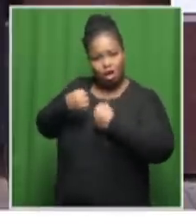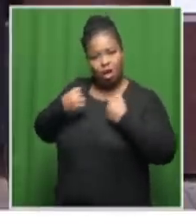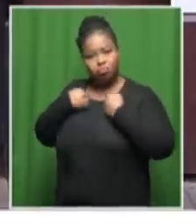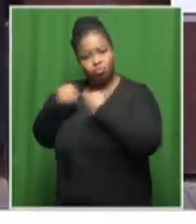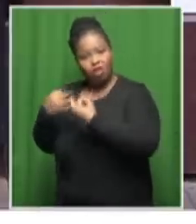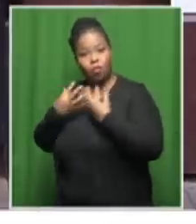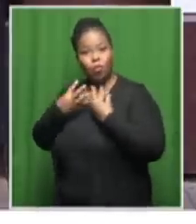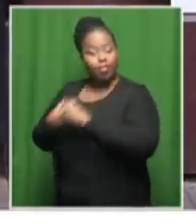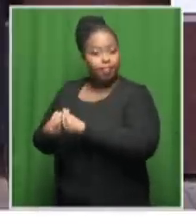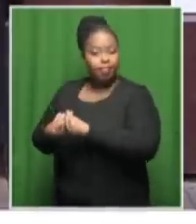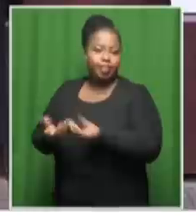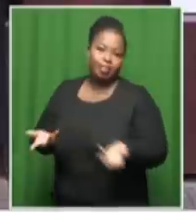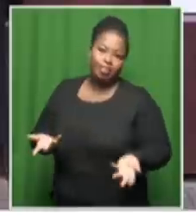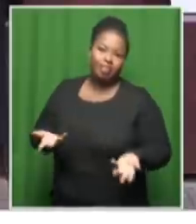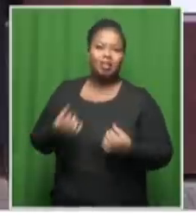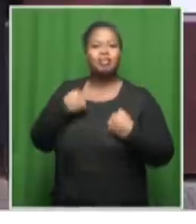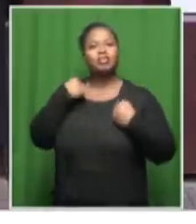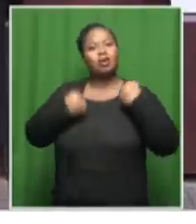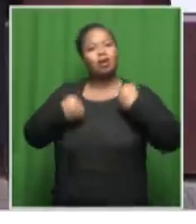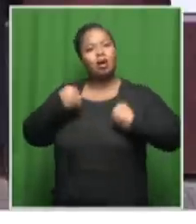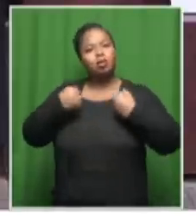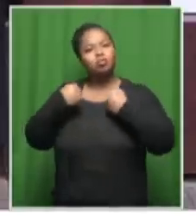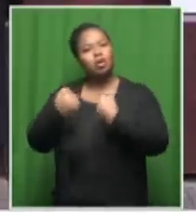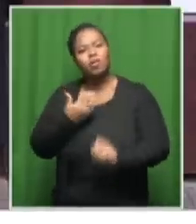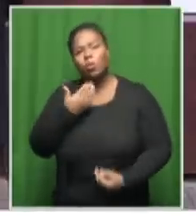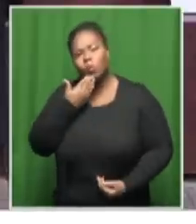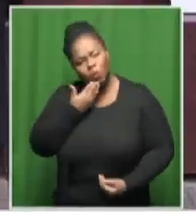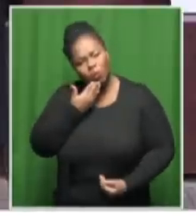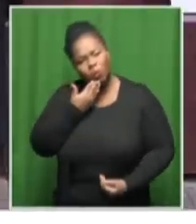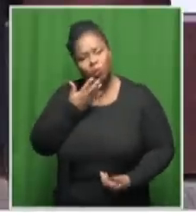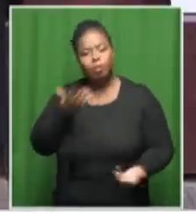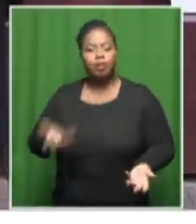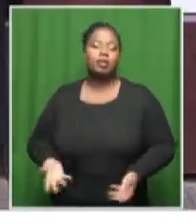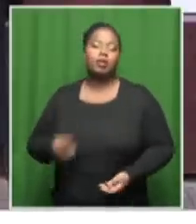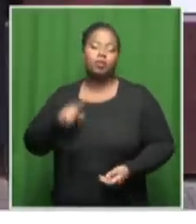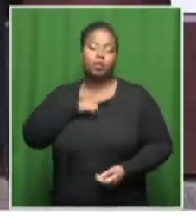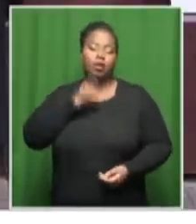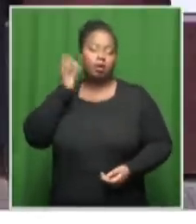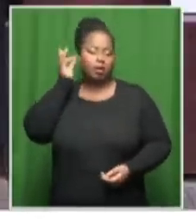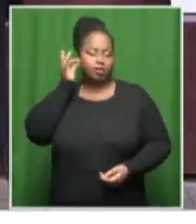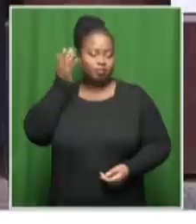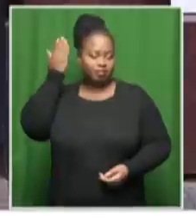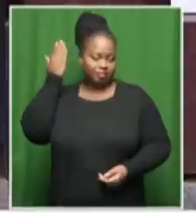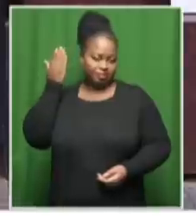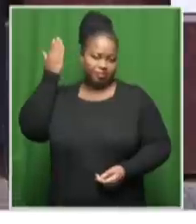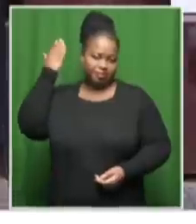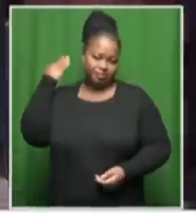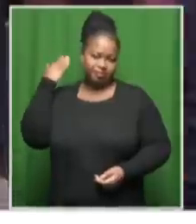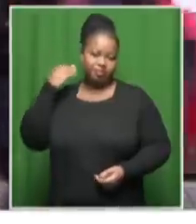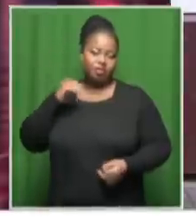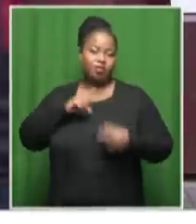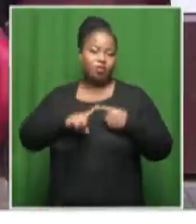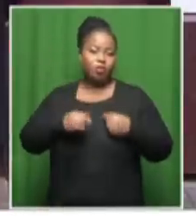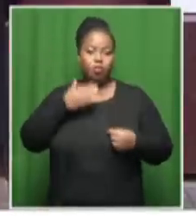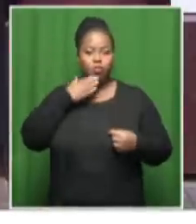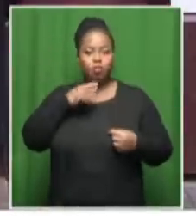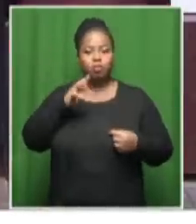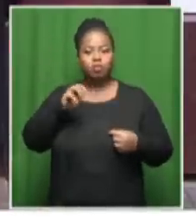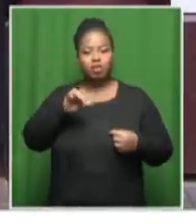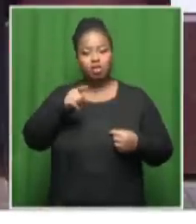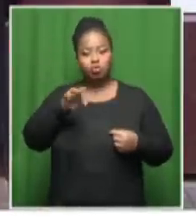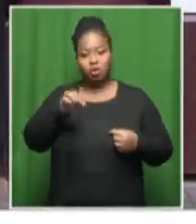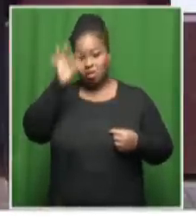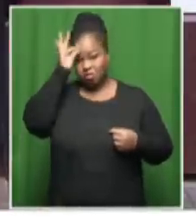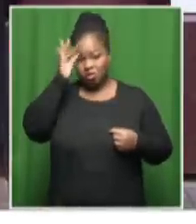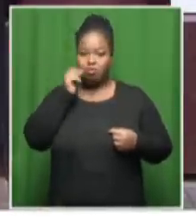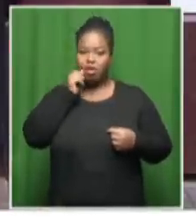and who was driving the car at the time? We heard, of course, in previous testimony as well from this sergeant in Tetra when he